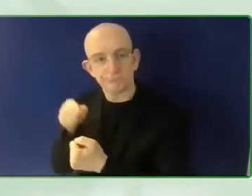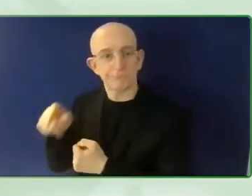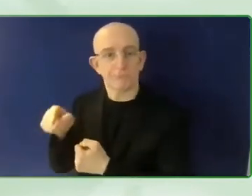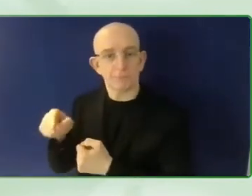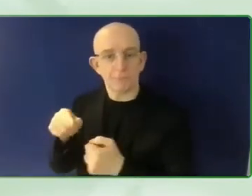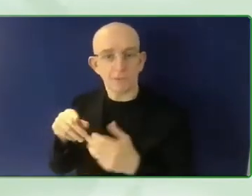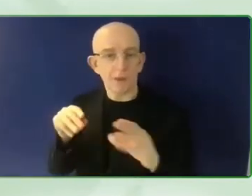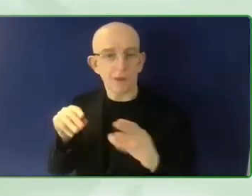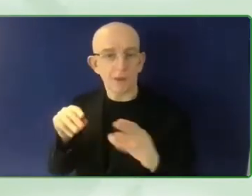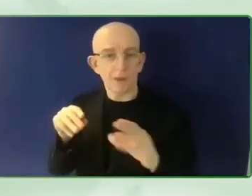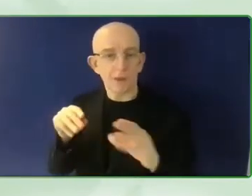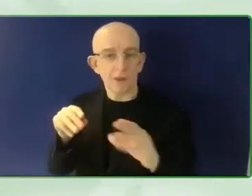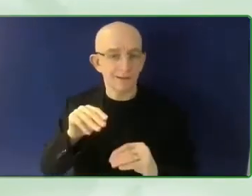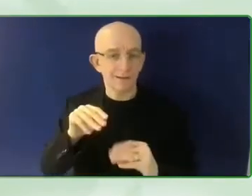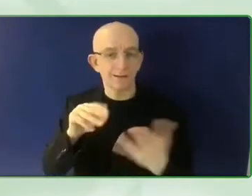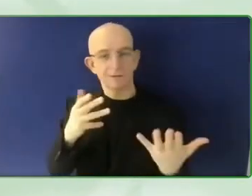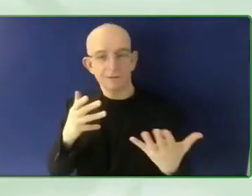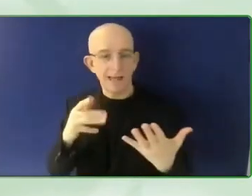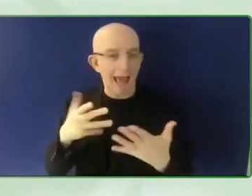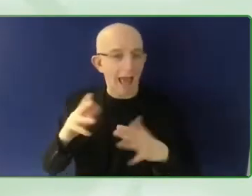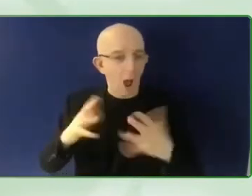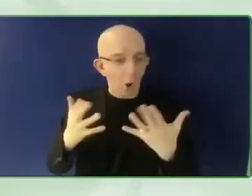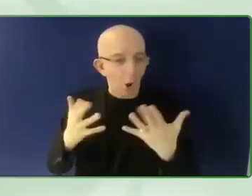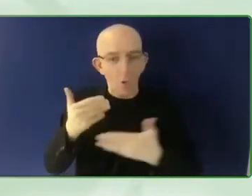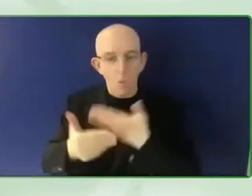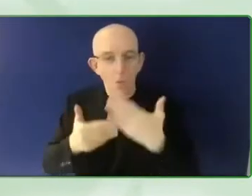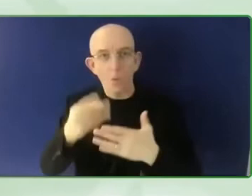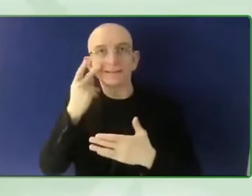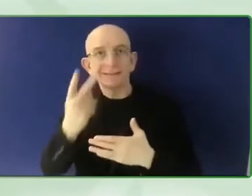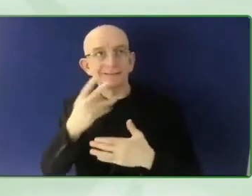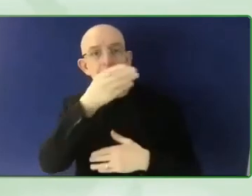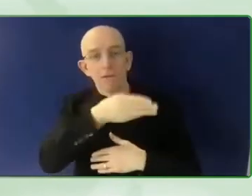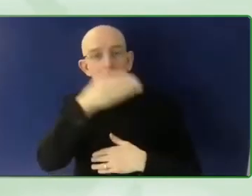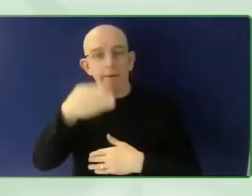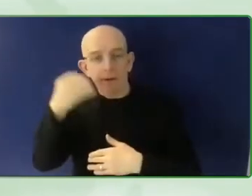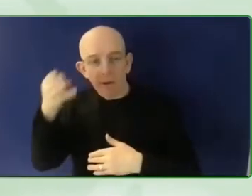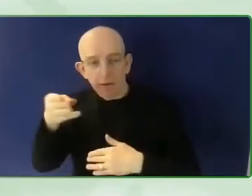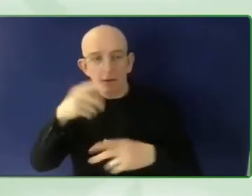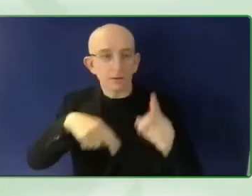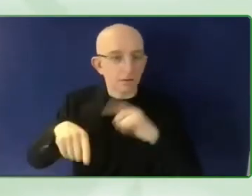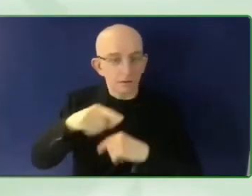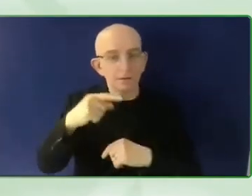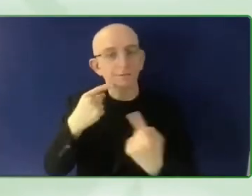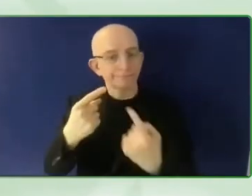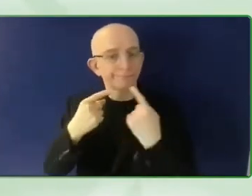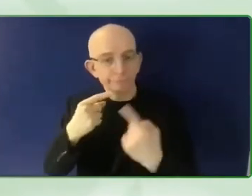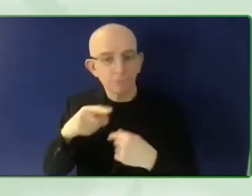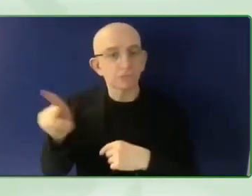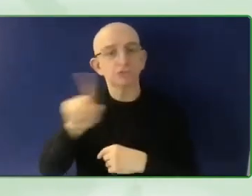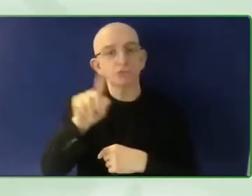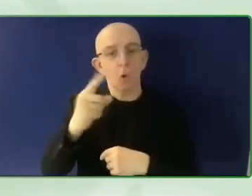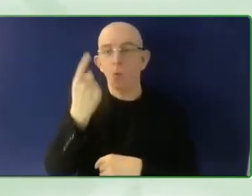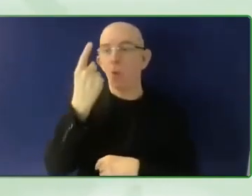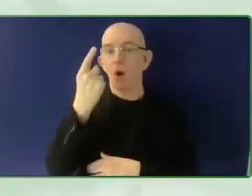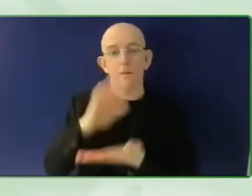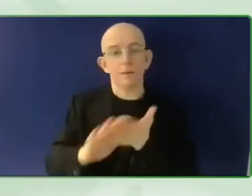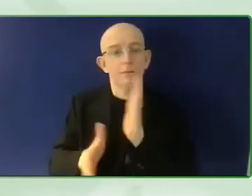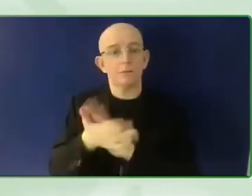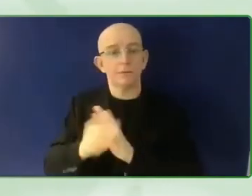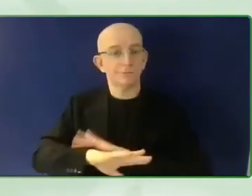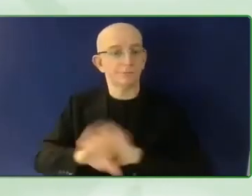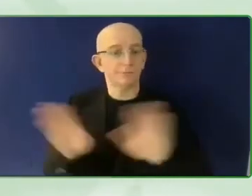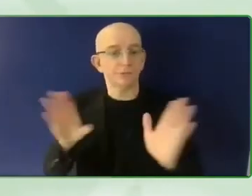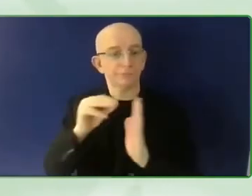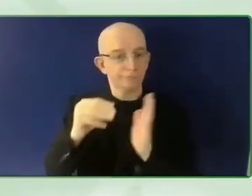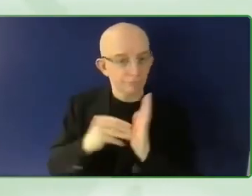side event at COP26 this year. It was one of four events, I think, on disability. The event wasn't accessible. And therefore, we